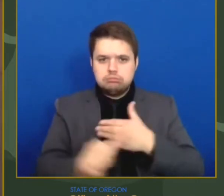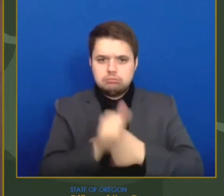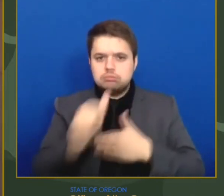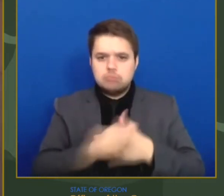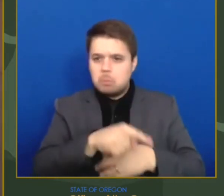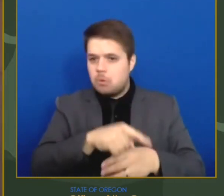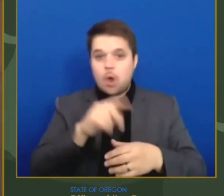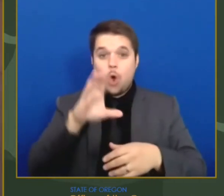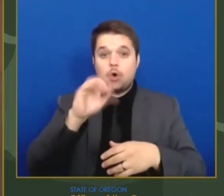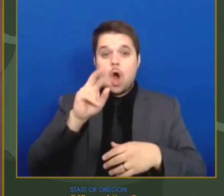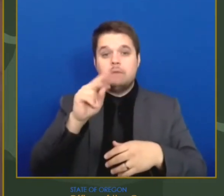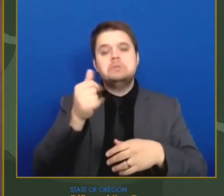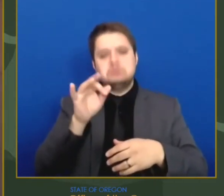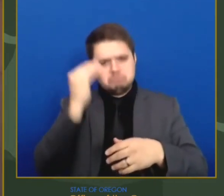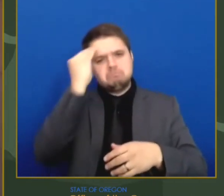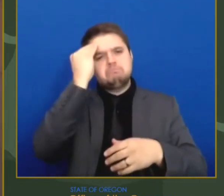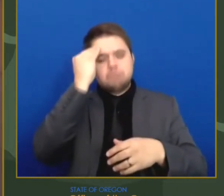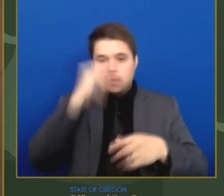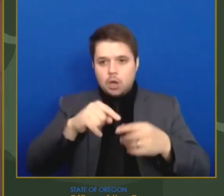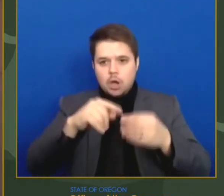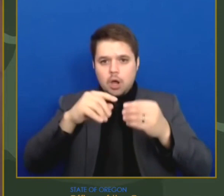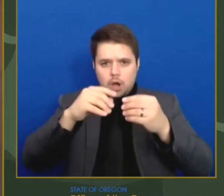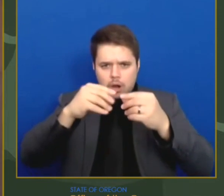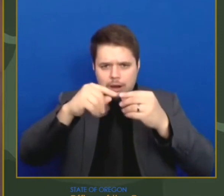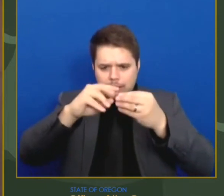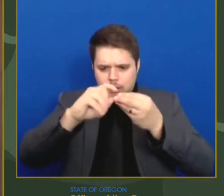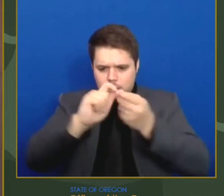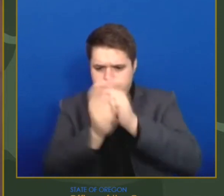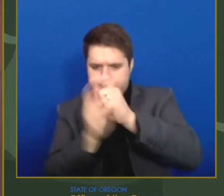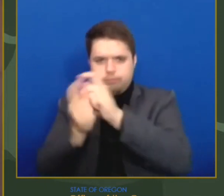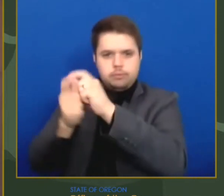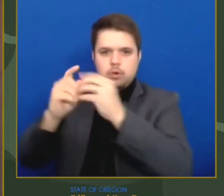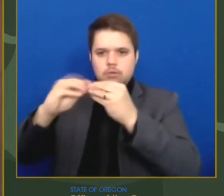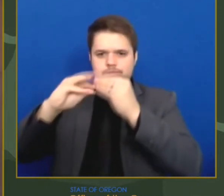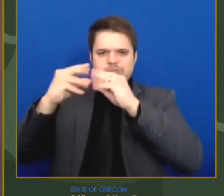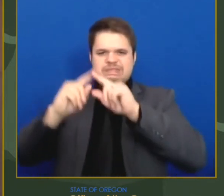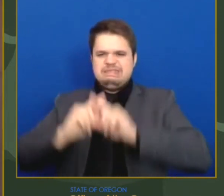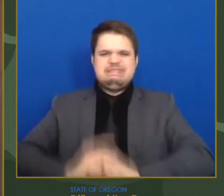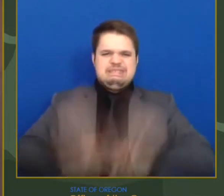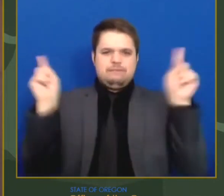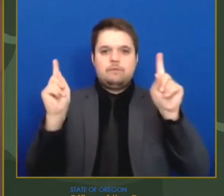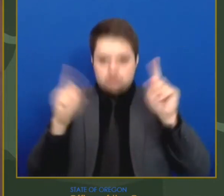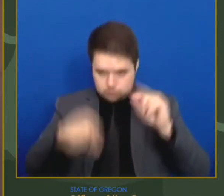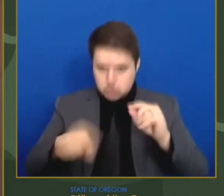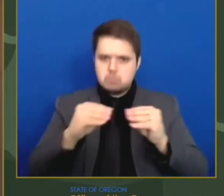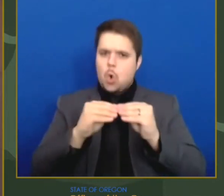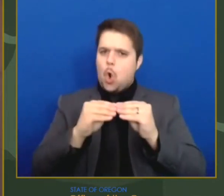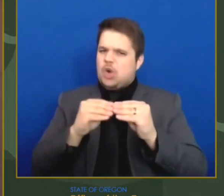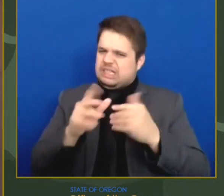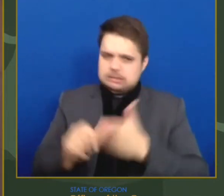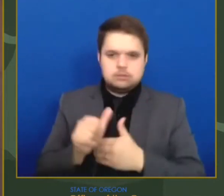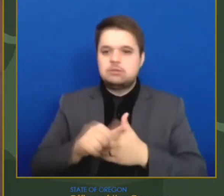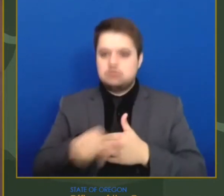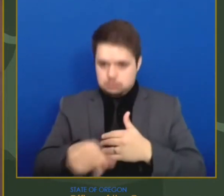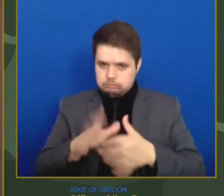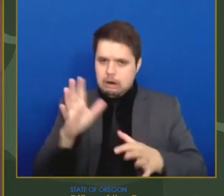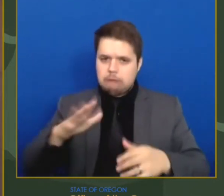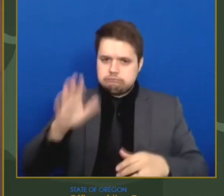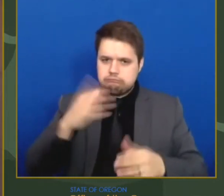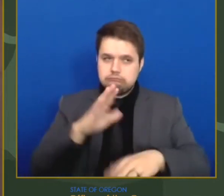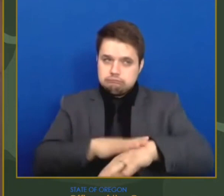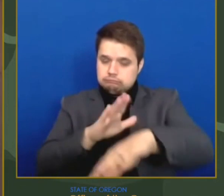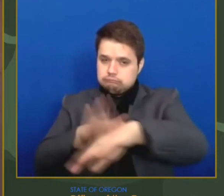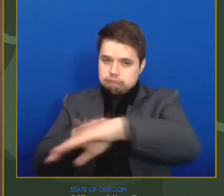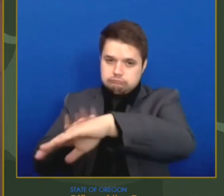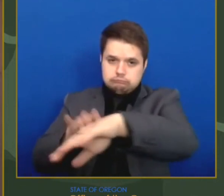even in this semi-vaccinated chapter of the pandemic we find ourselves in where grandparents may be safer,